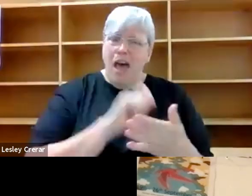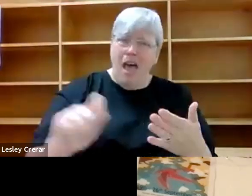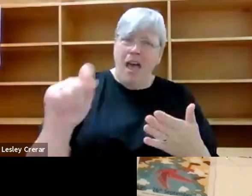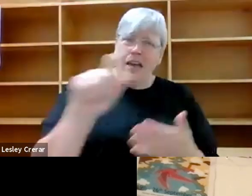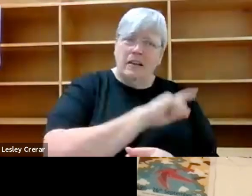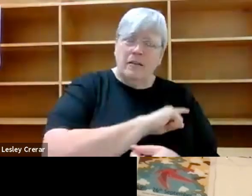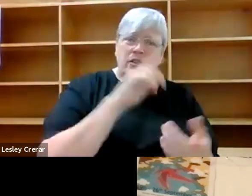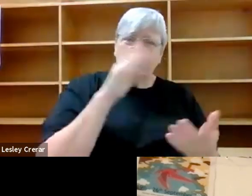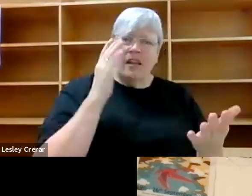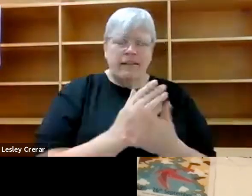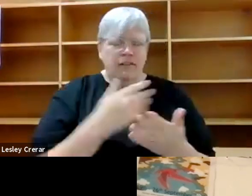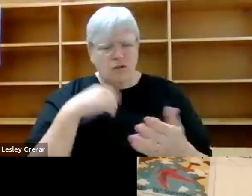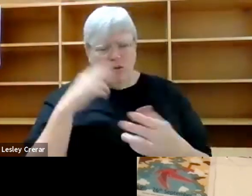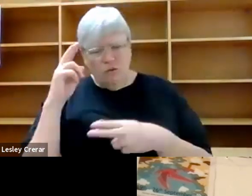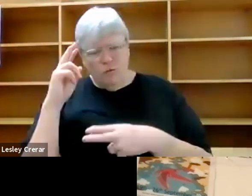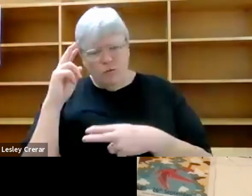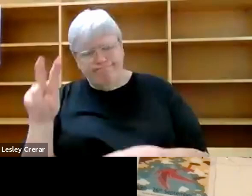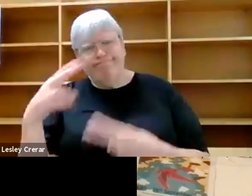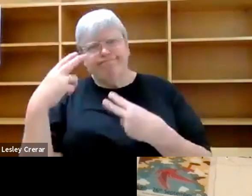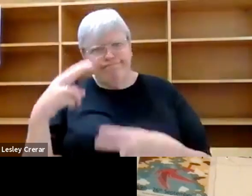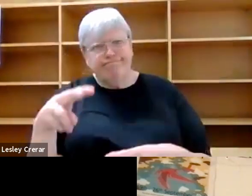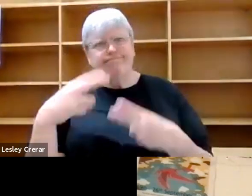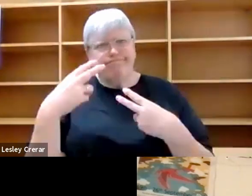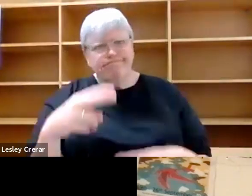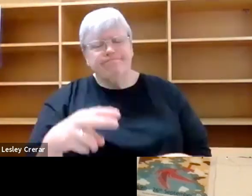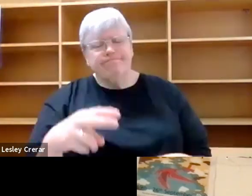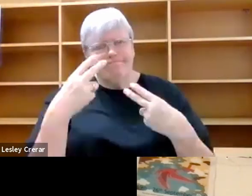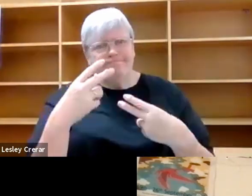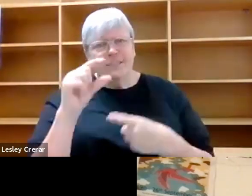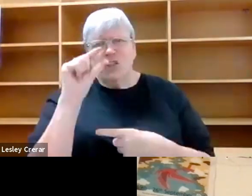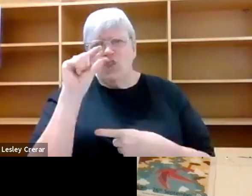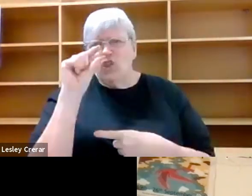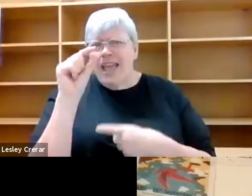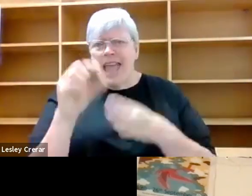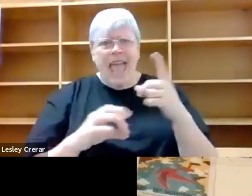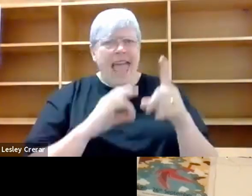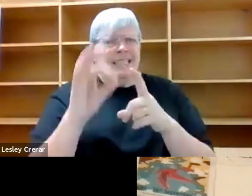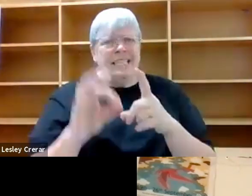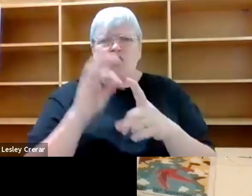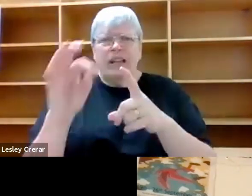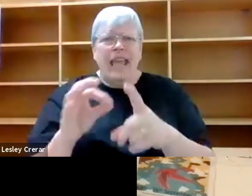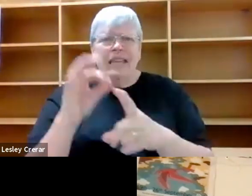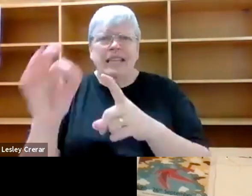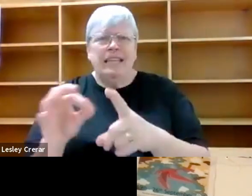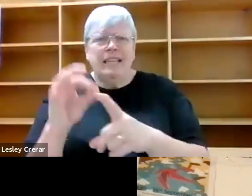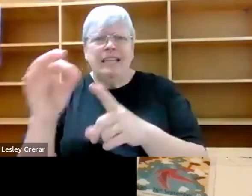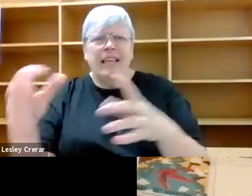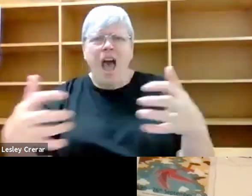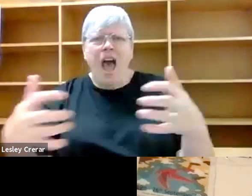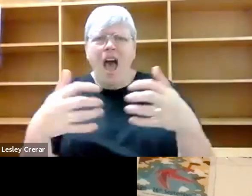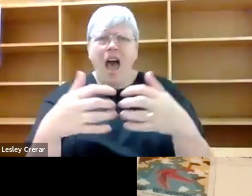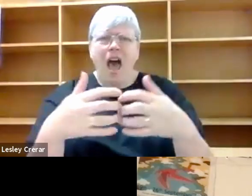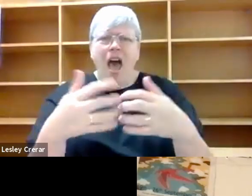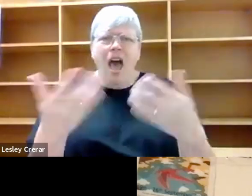to like, even in the smallest moments, interrogating how, how they would be implicated in like much wider political